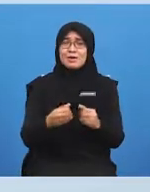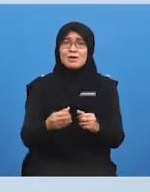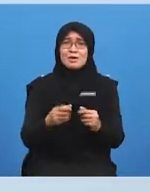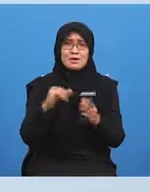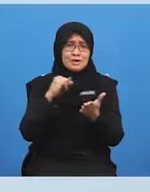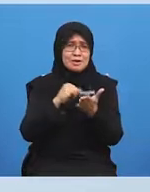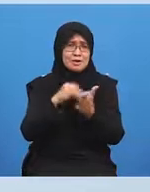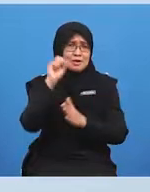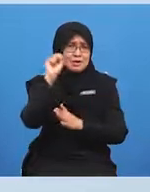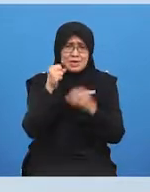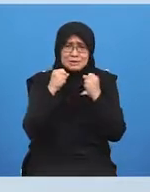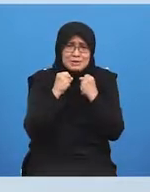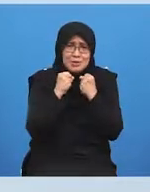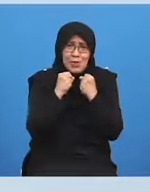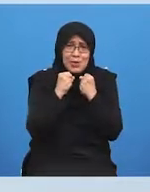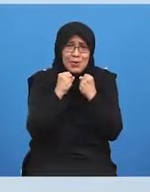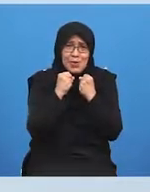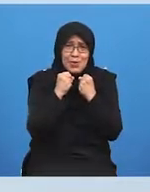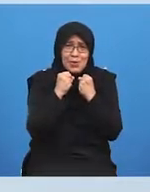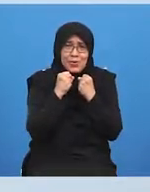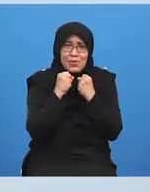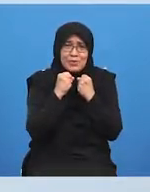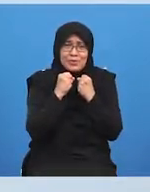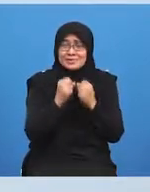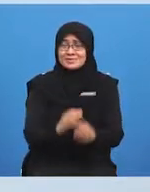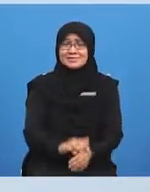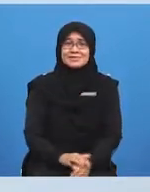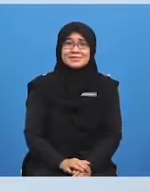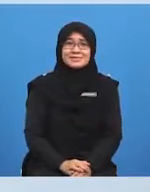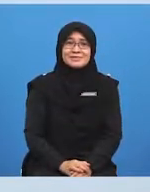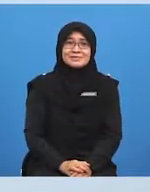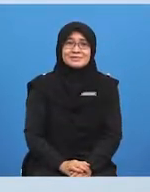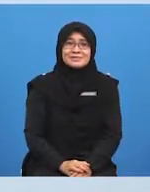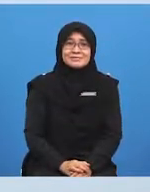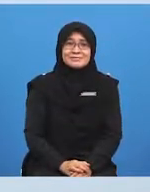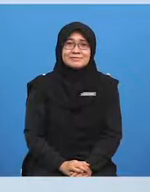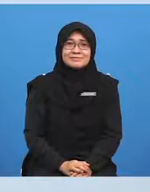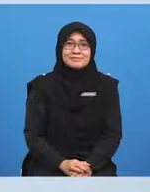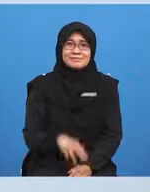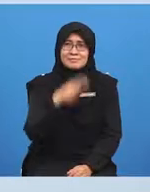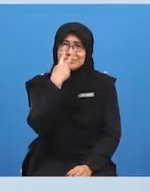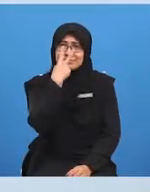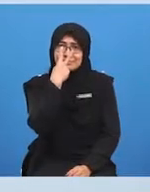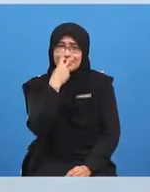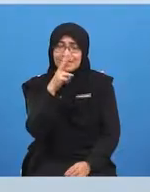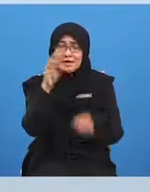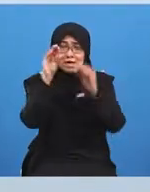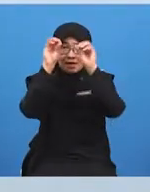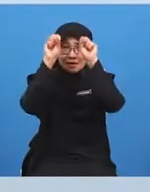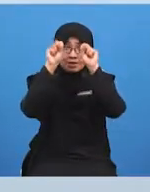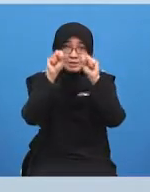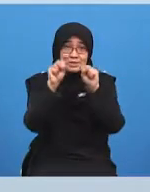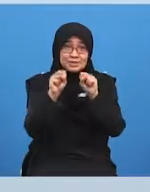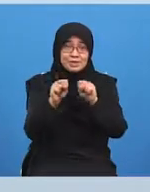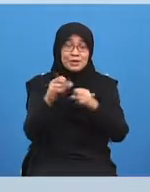isn't it yolo i can see some penguins over there and big icebergs yes